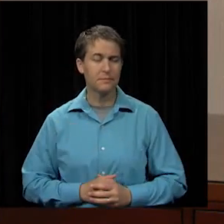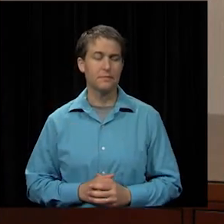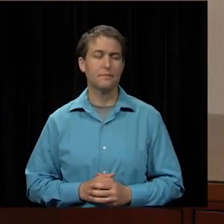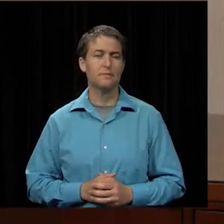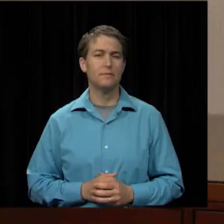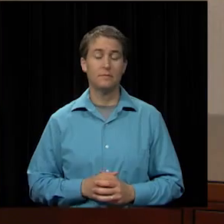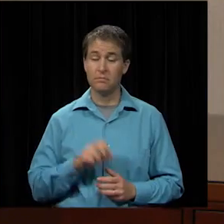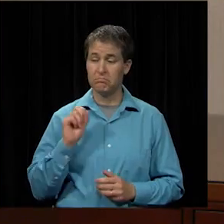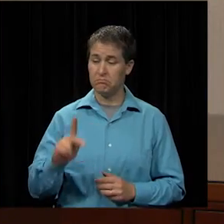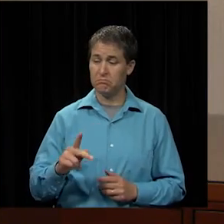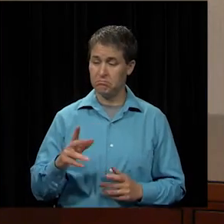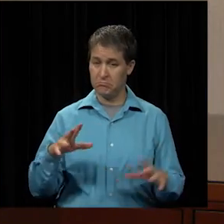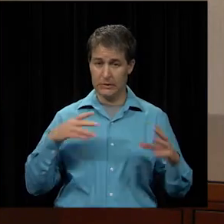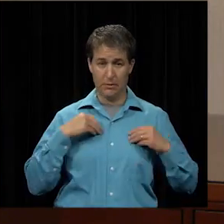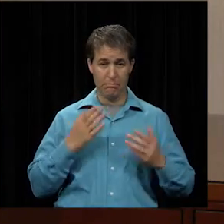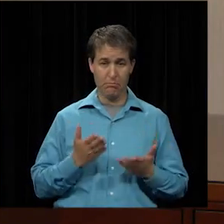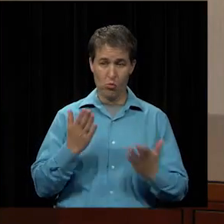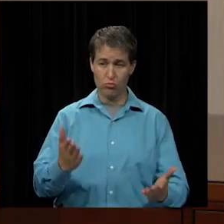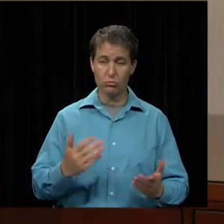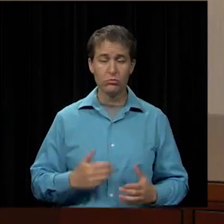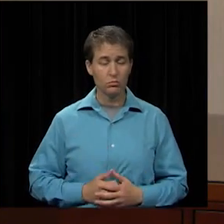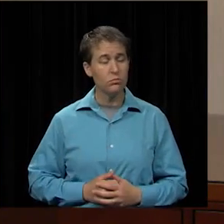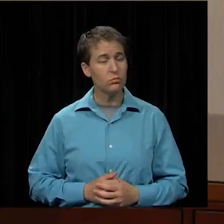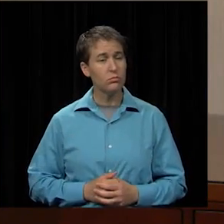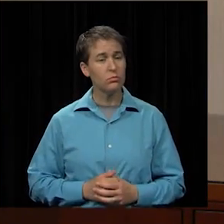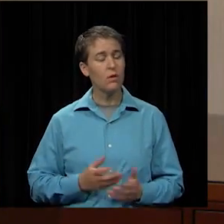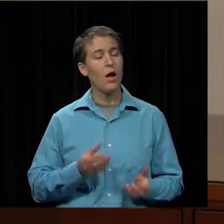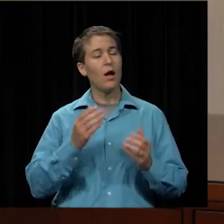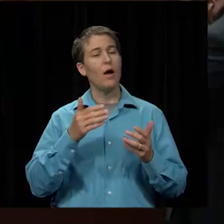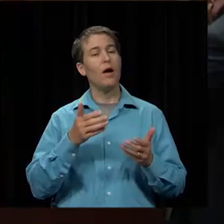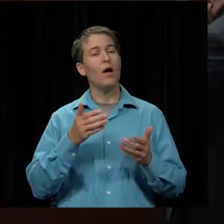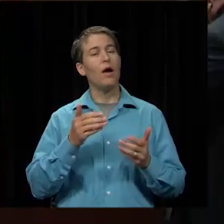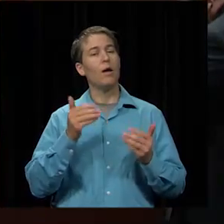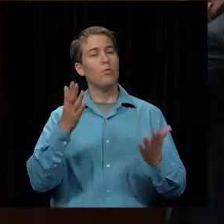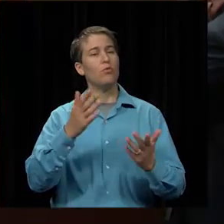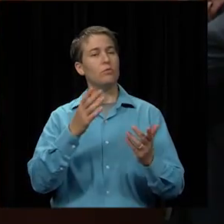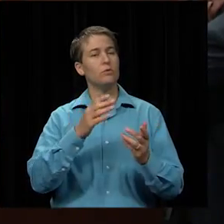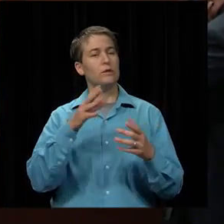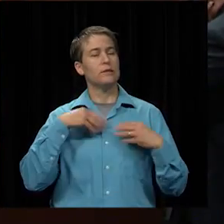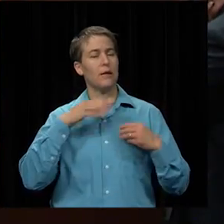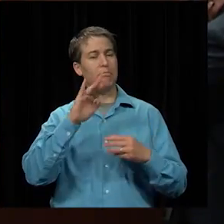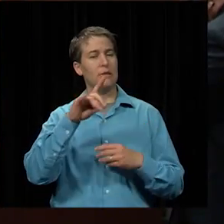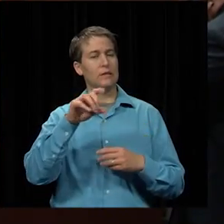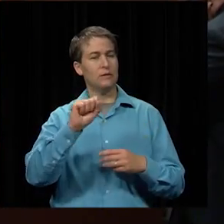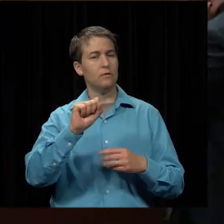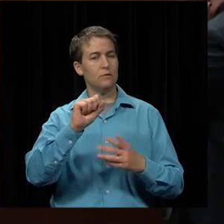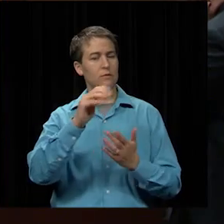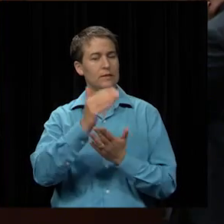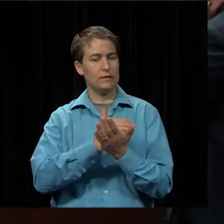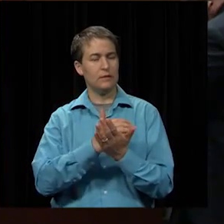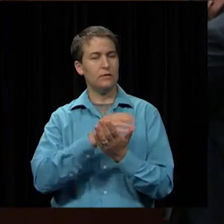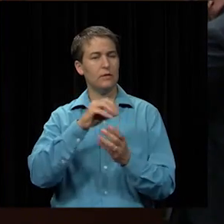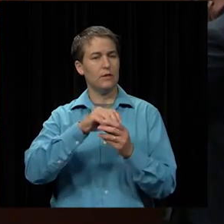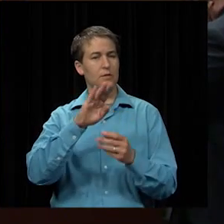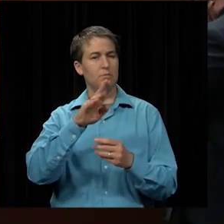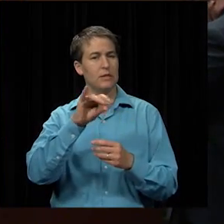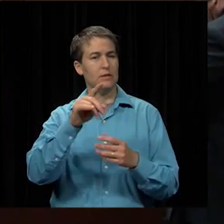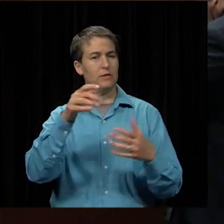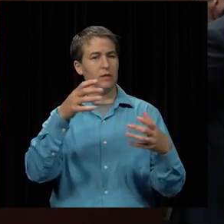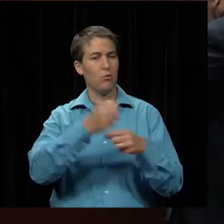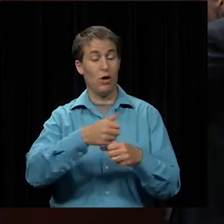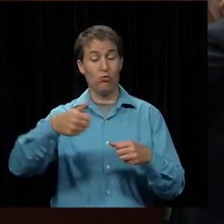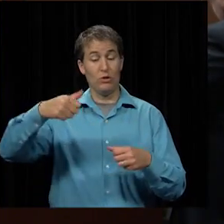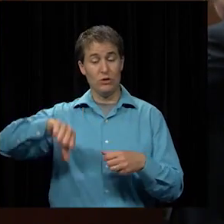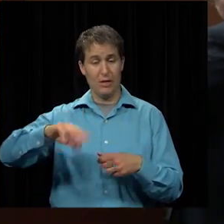and then i would move to accept the bids and bid alternate listed in the bid summary and reject the